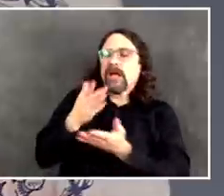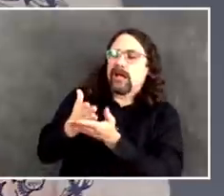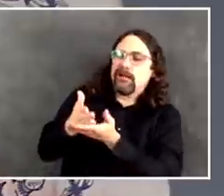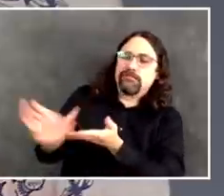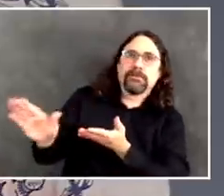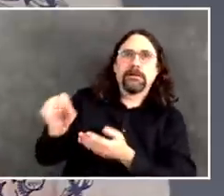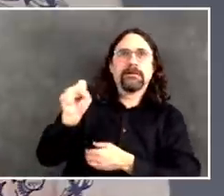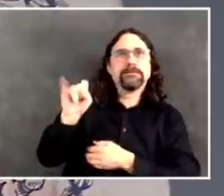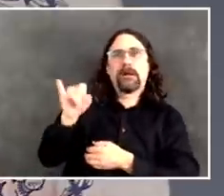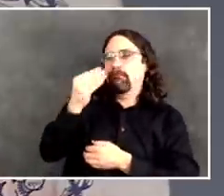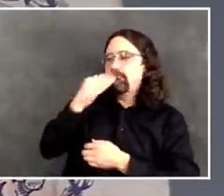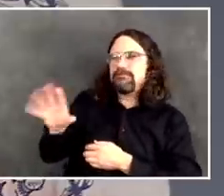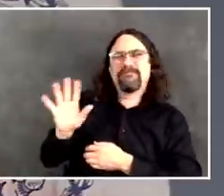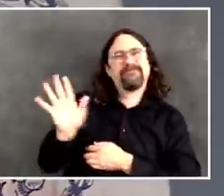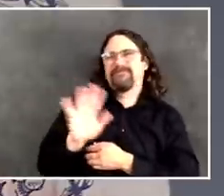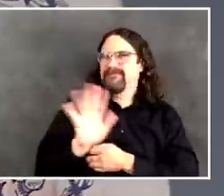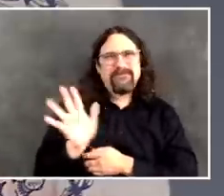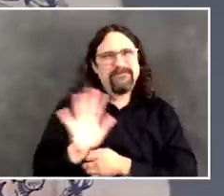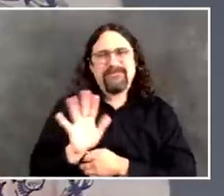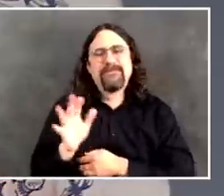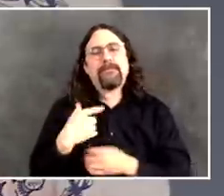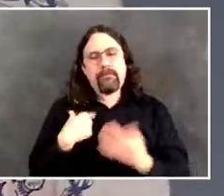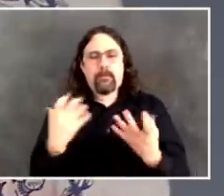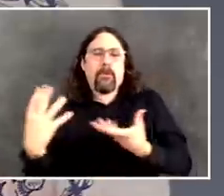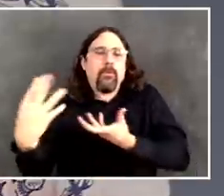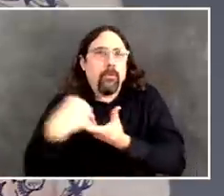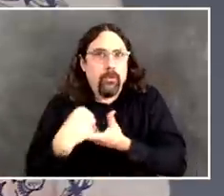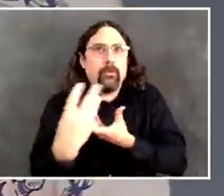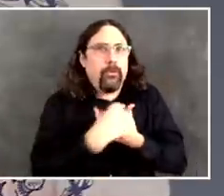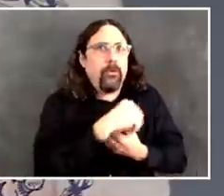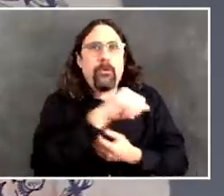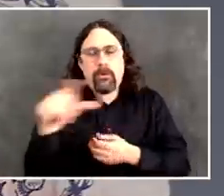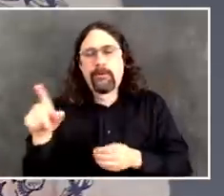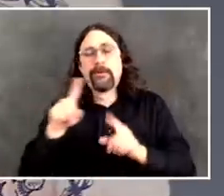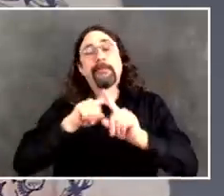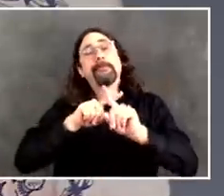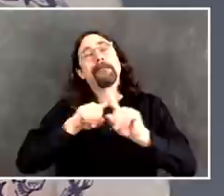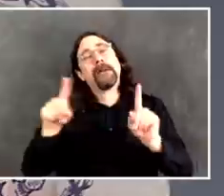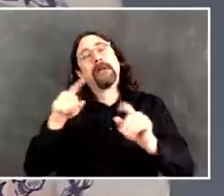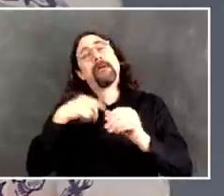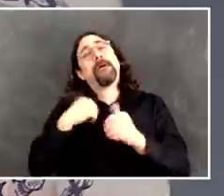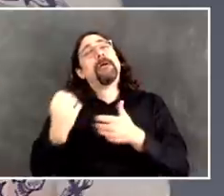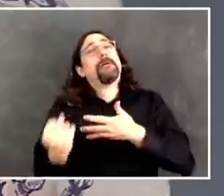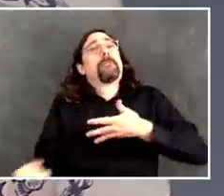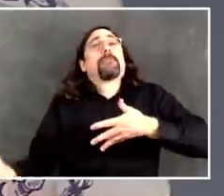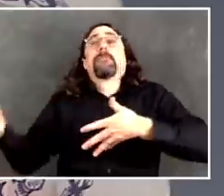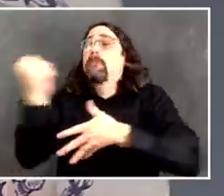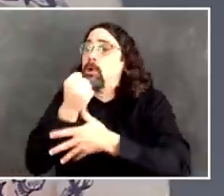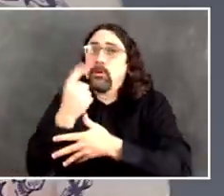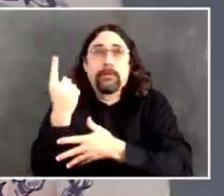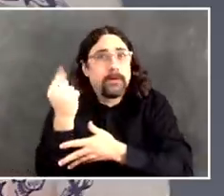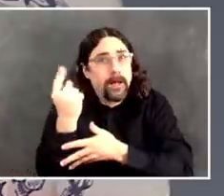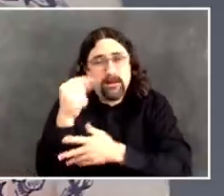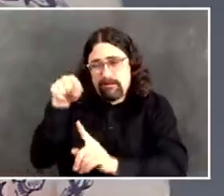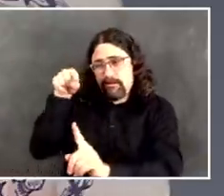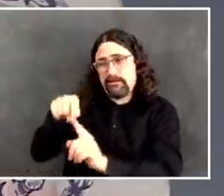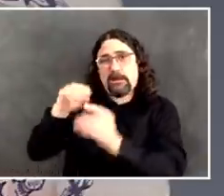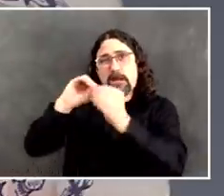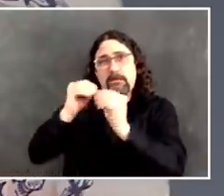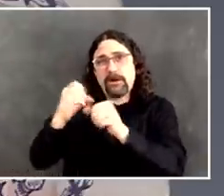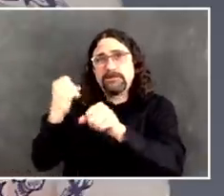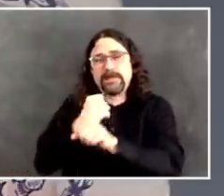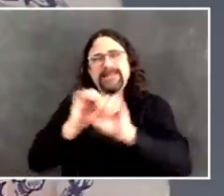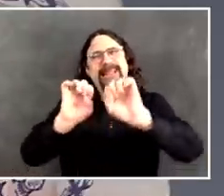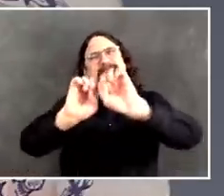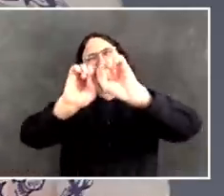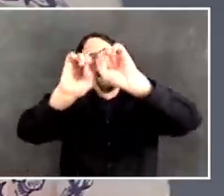trying to get clear and consistent information out. And the public hospitals, and I've been over these numbers recently of the hospital admissions for COVID